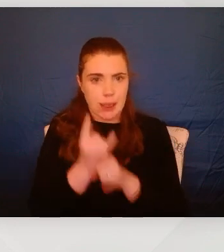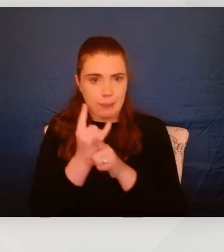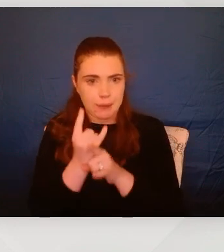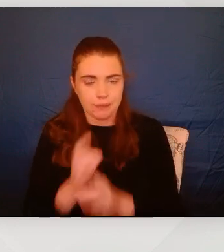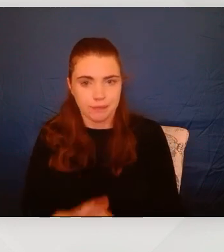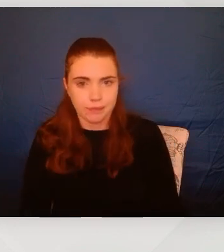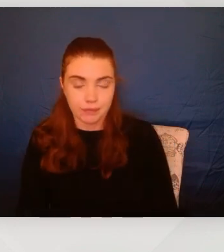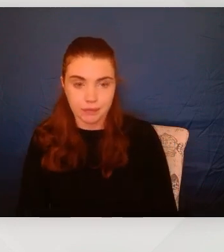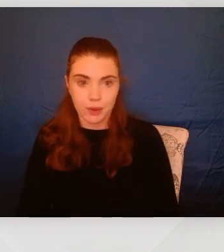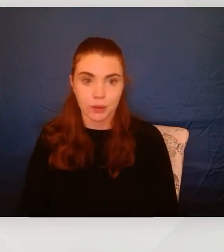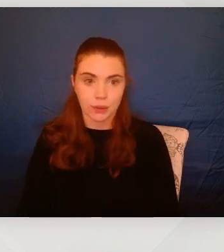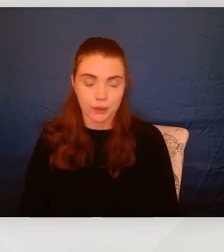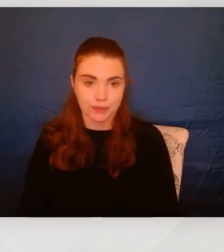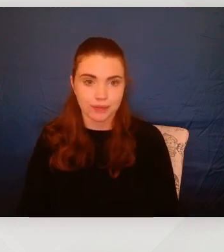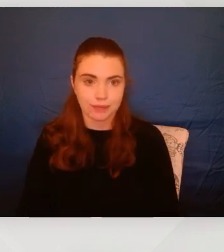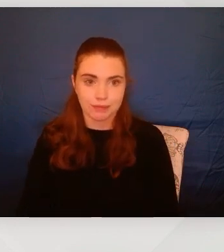That's a difficult one.